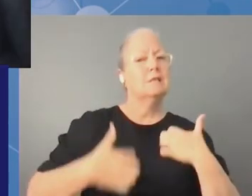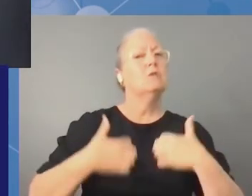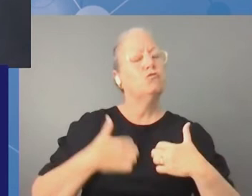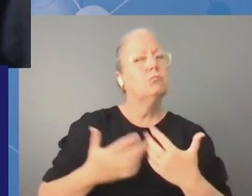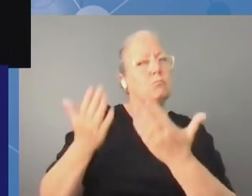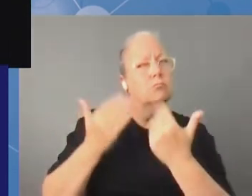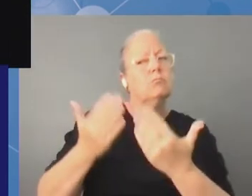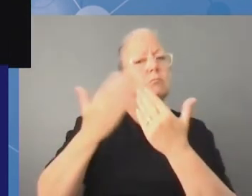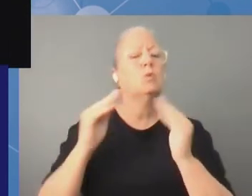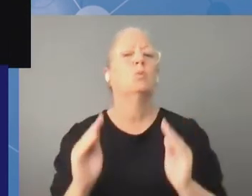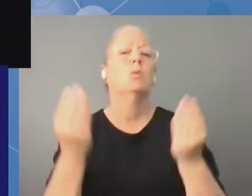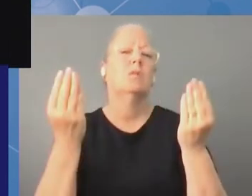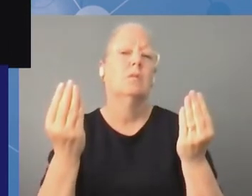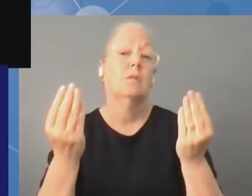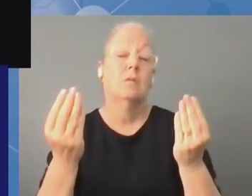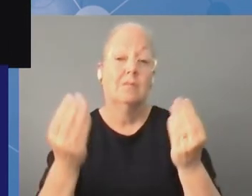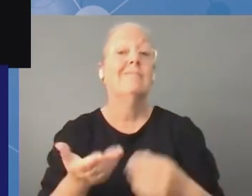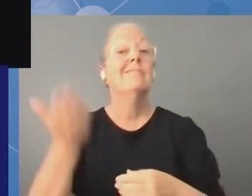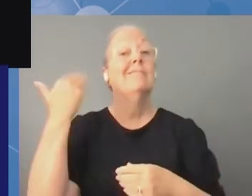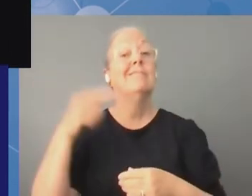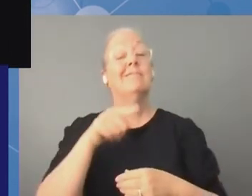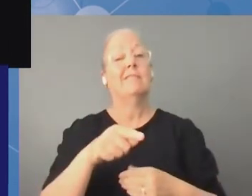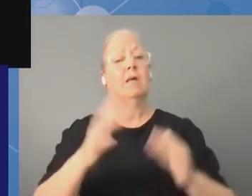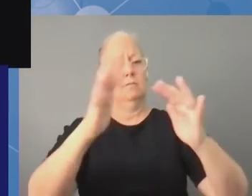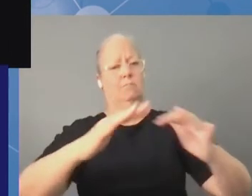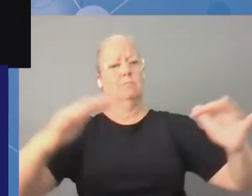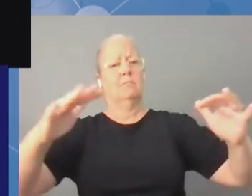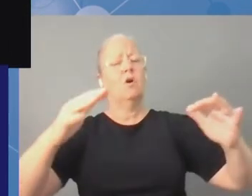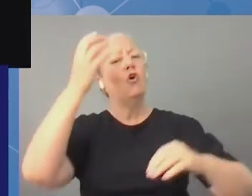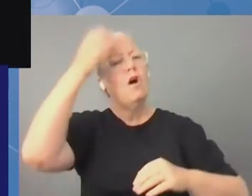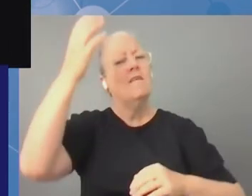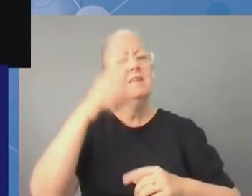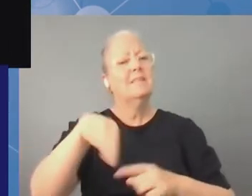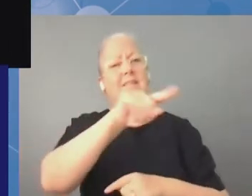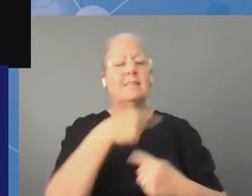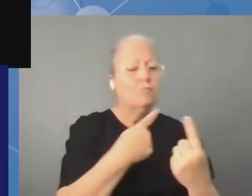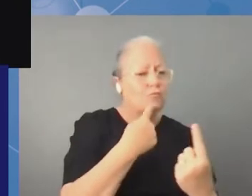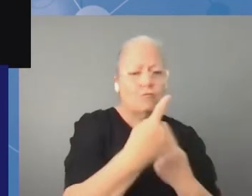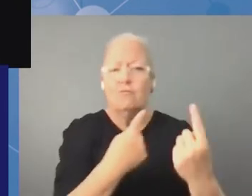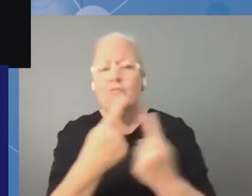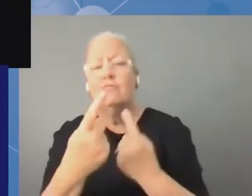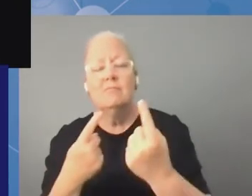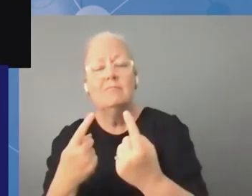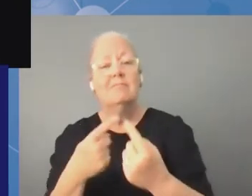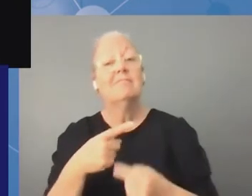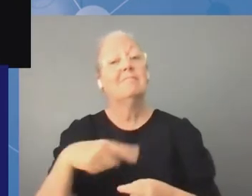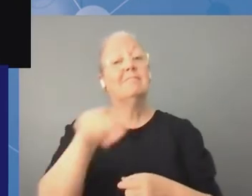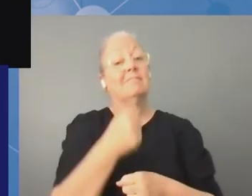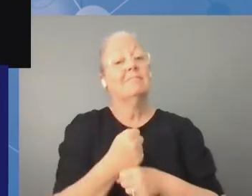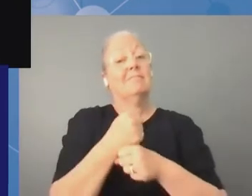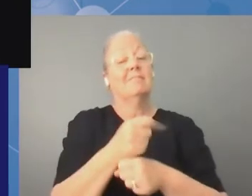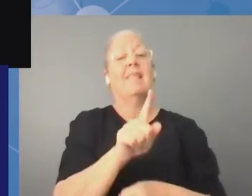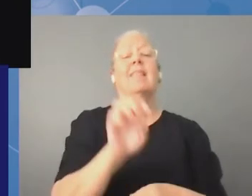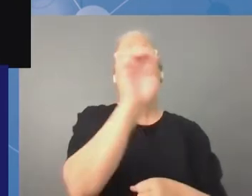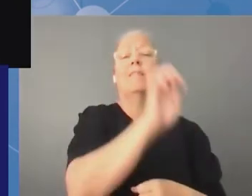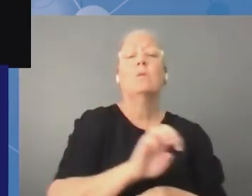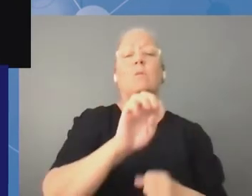meeting with parliamentarians in particular with some members of the european parliament where we